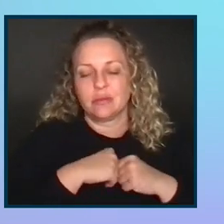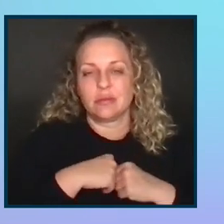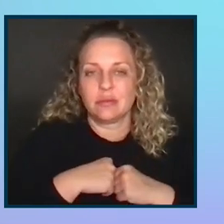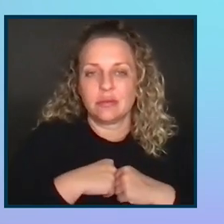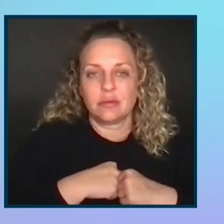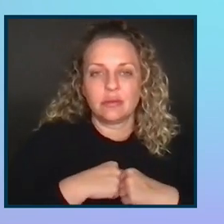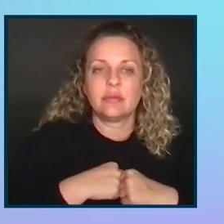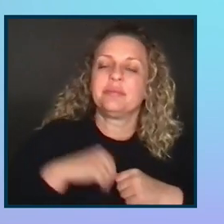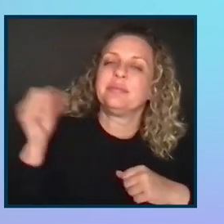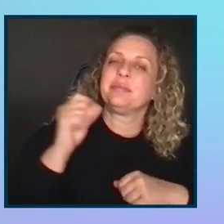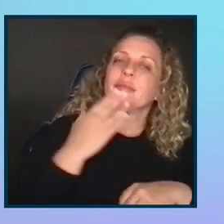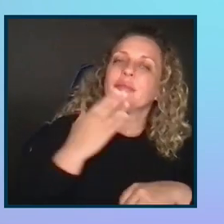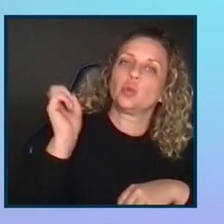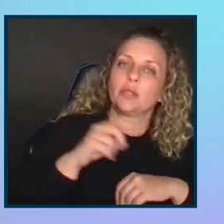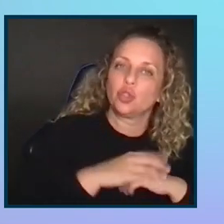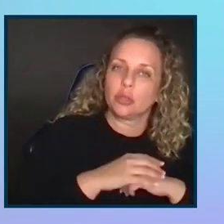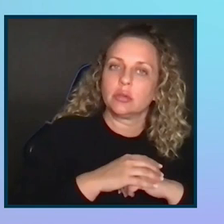Yeah, great question.